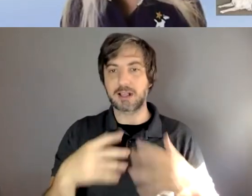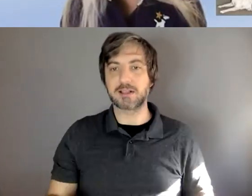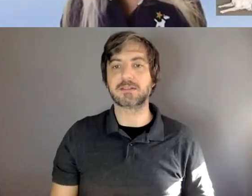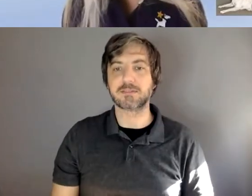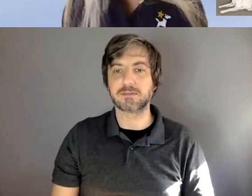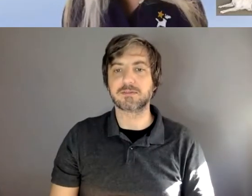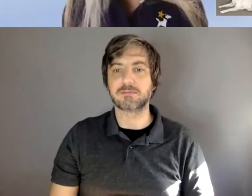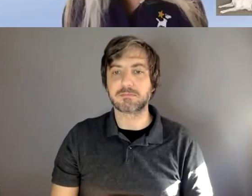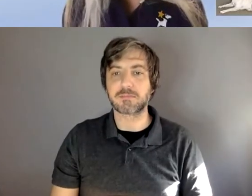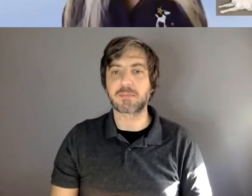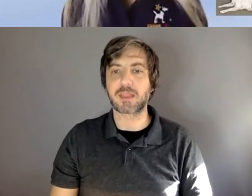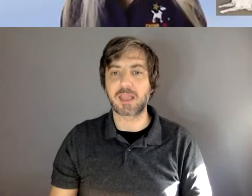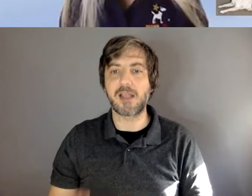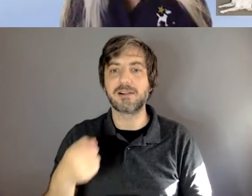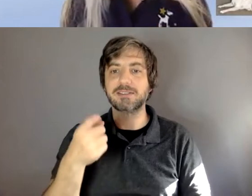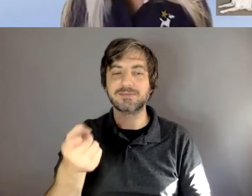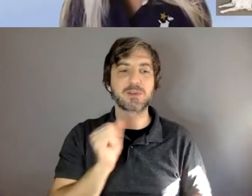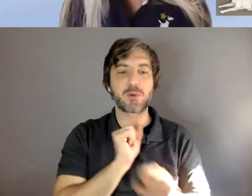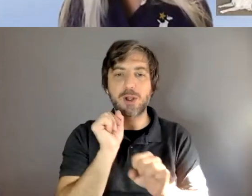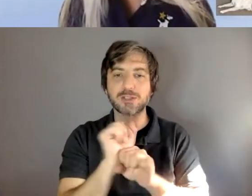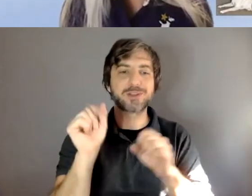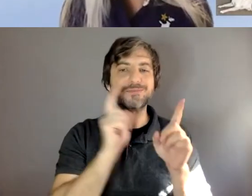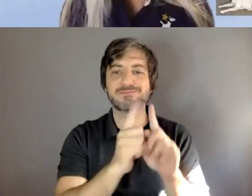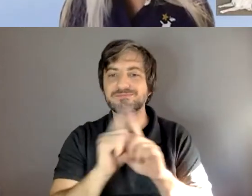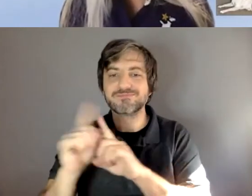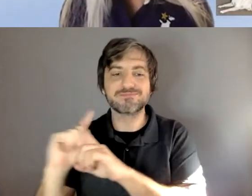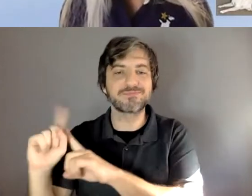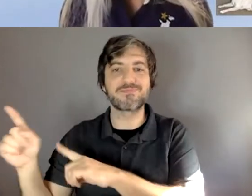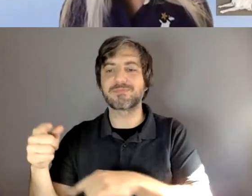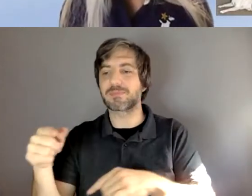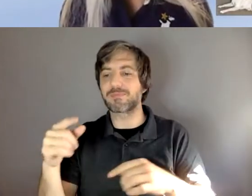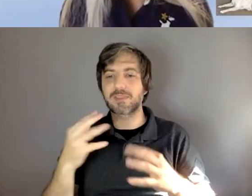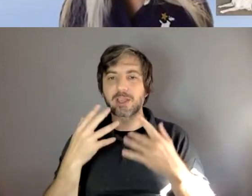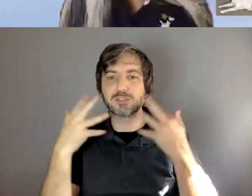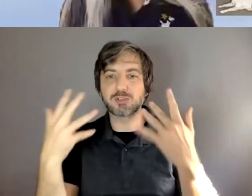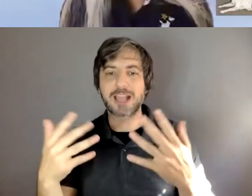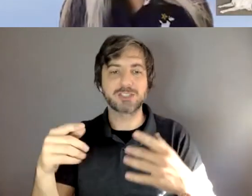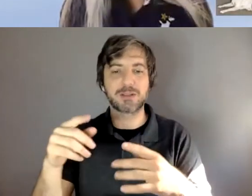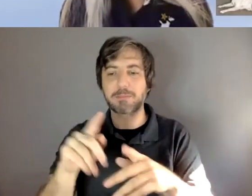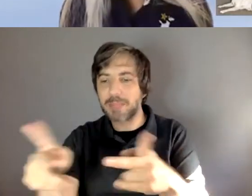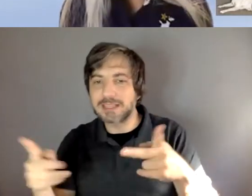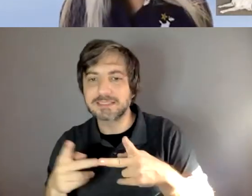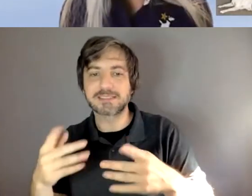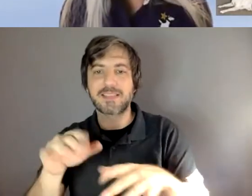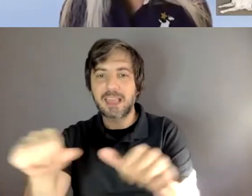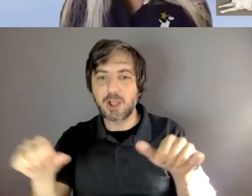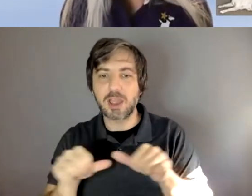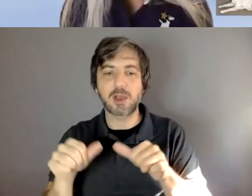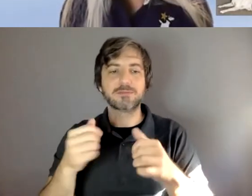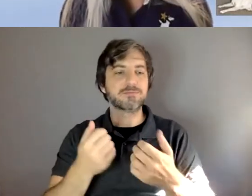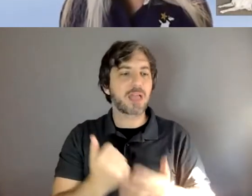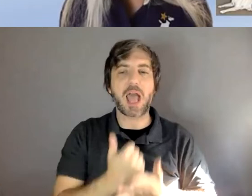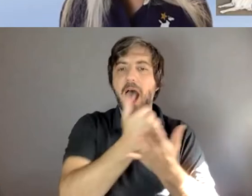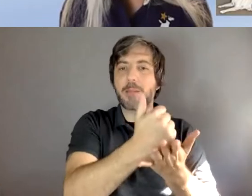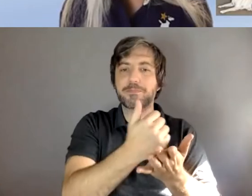explorations as he works with numerous attractions in the area to promote visitor experience and accessibility for blind and visually impaired